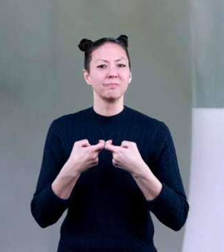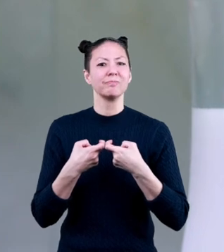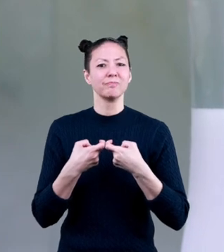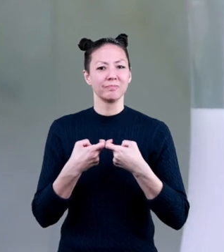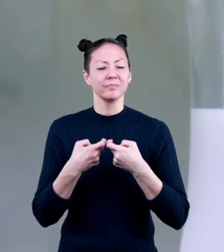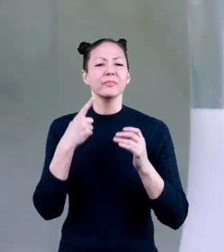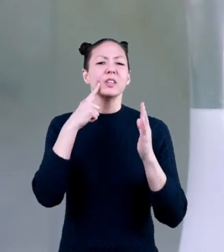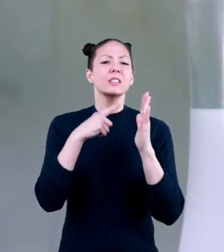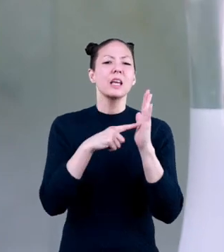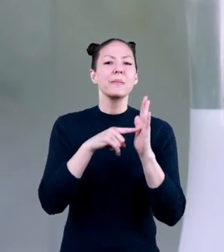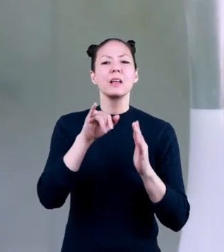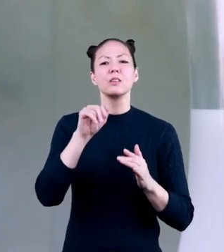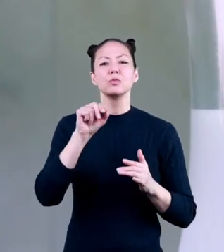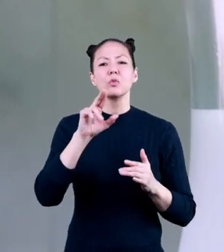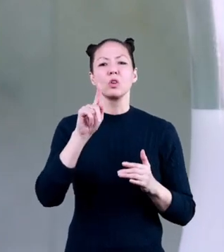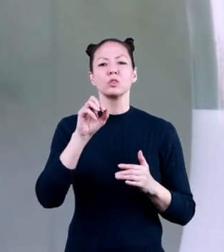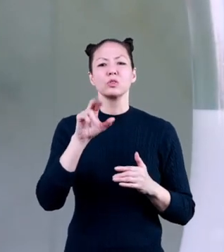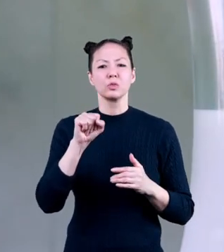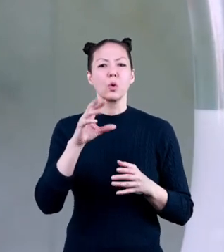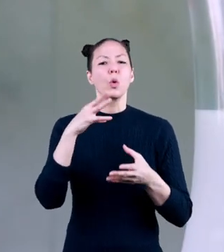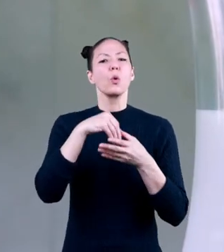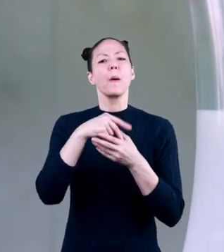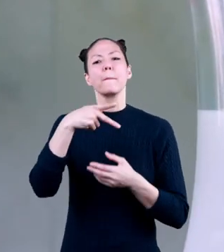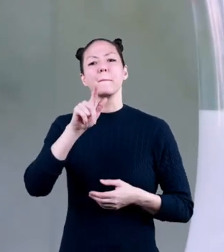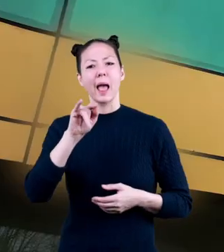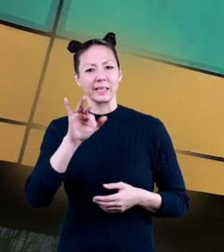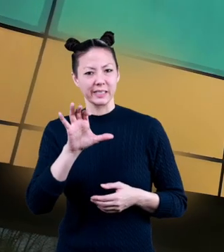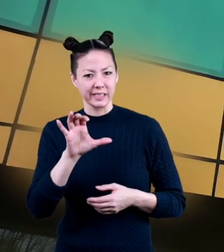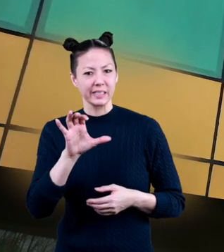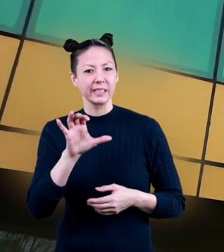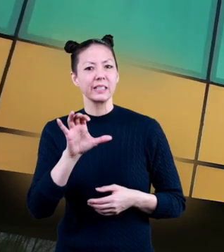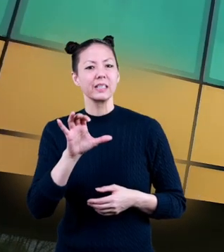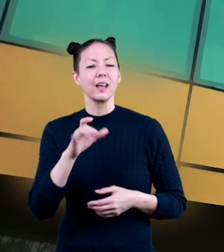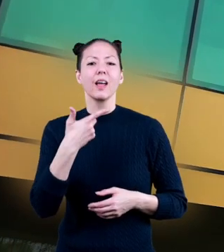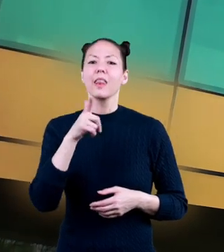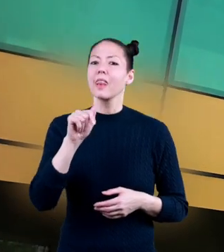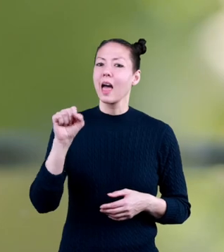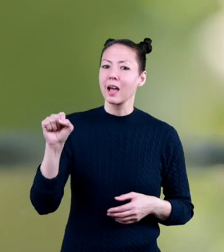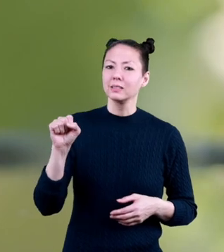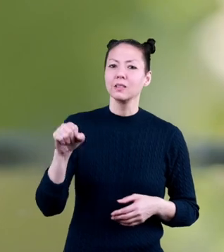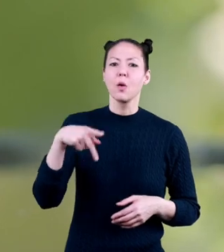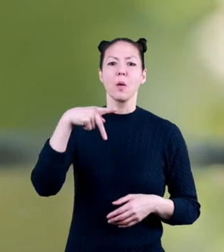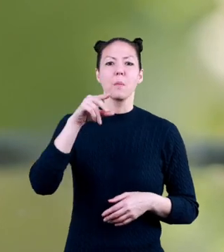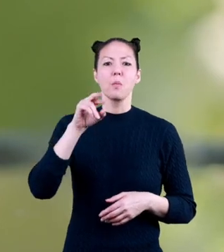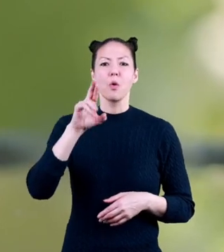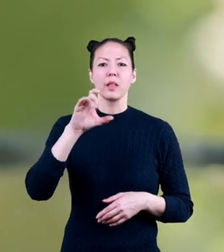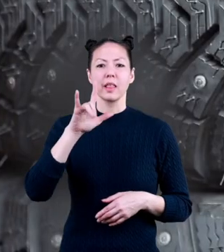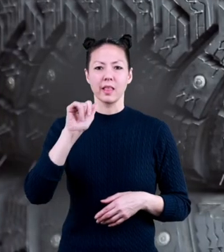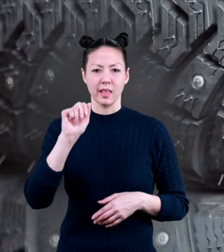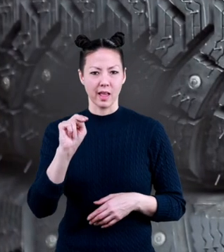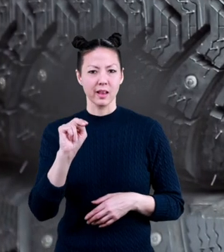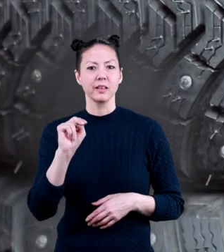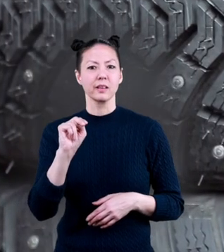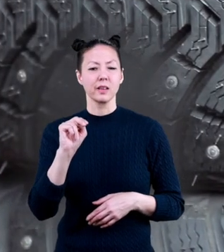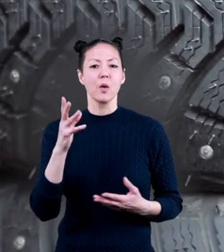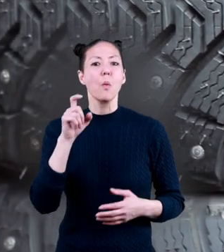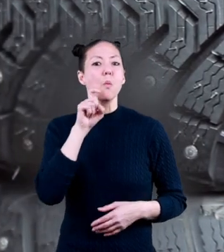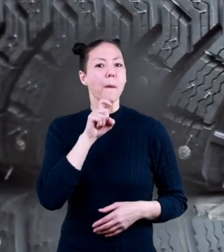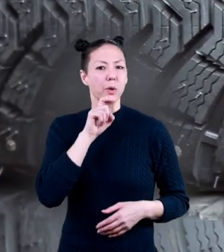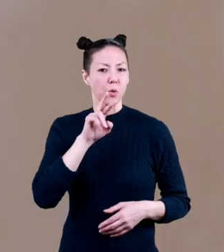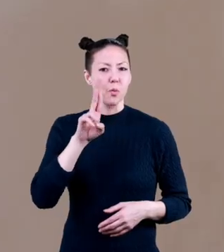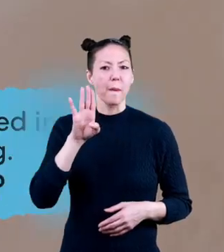Examples of insulators include plastic, glass, porcelain, and rubber.